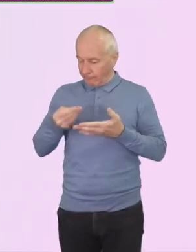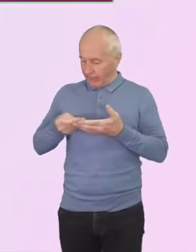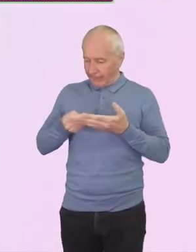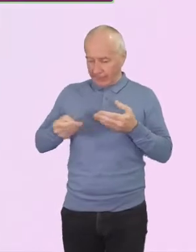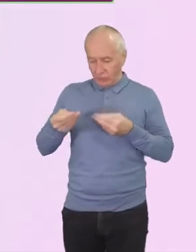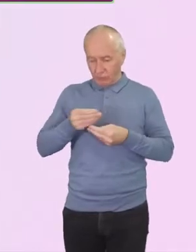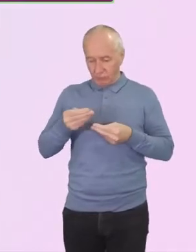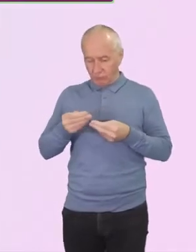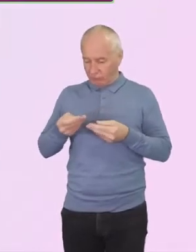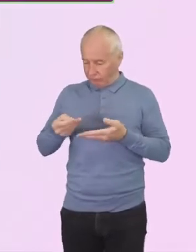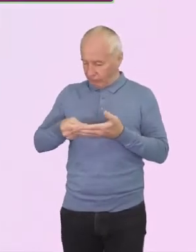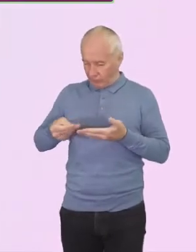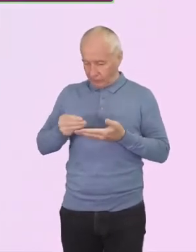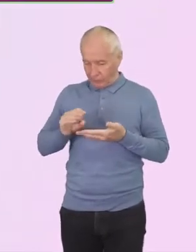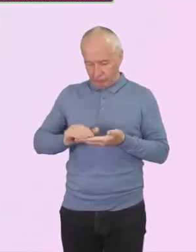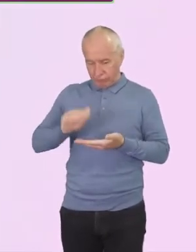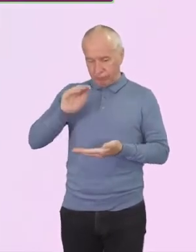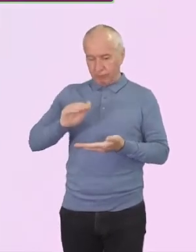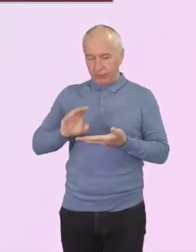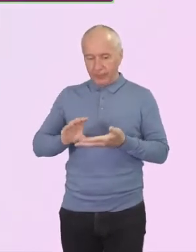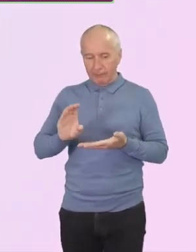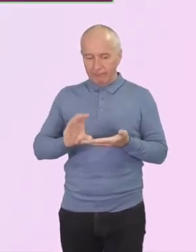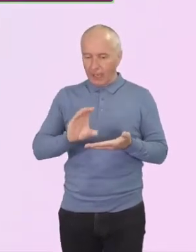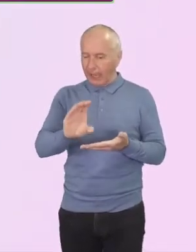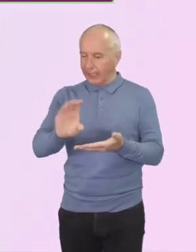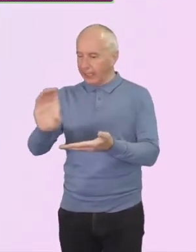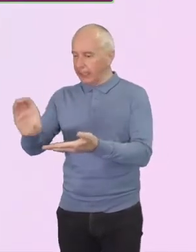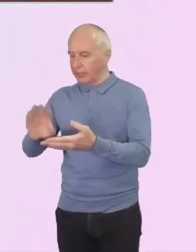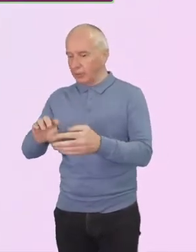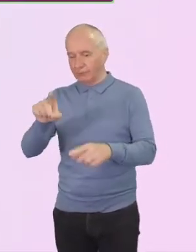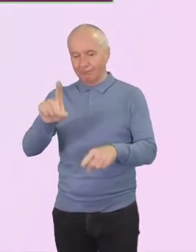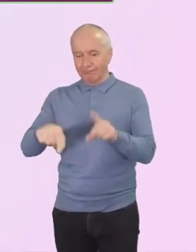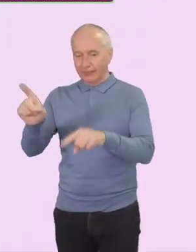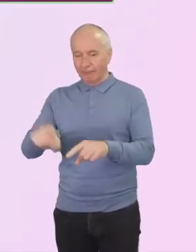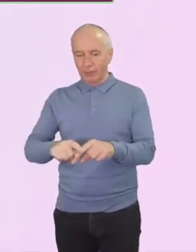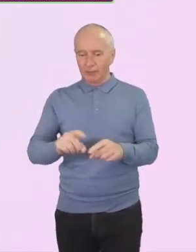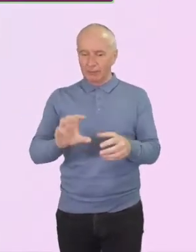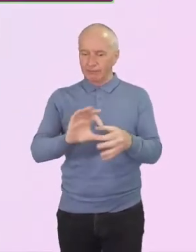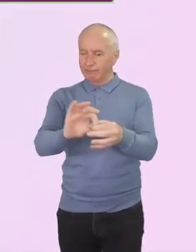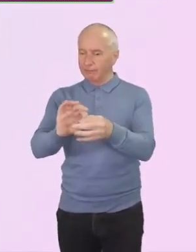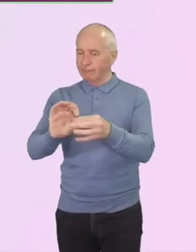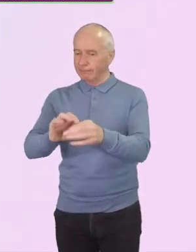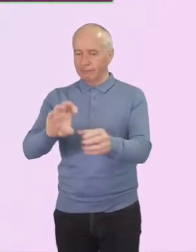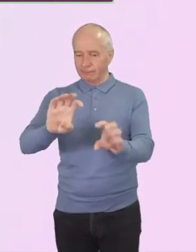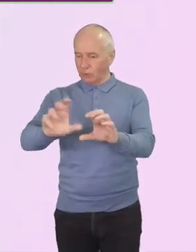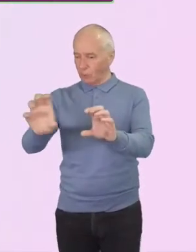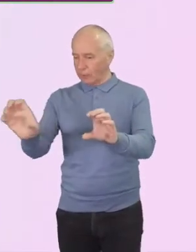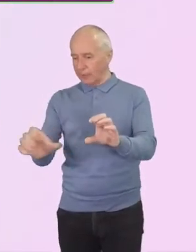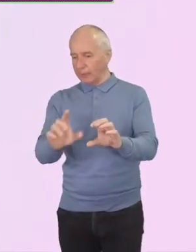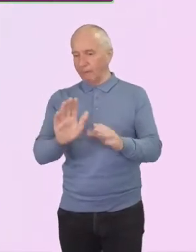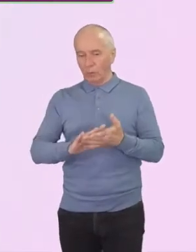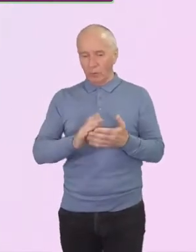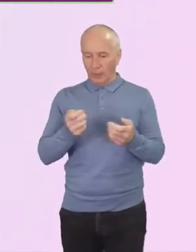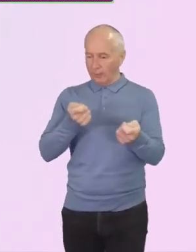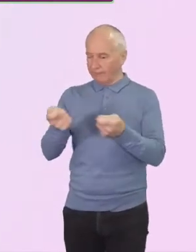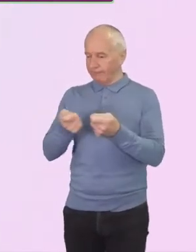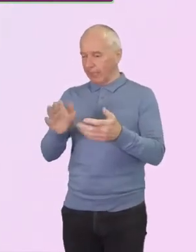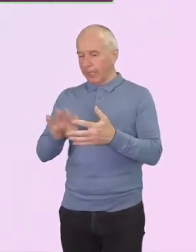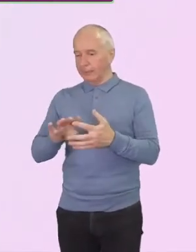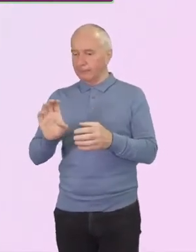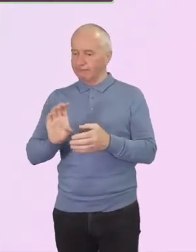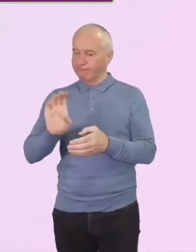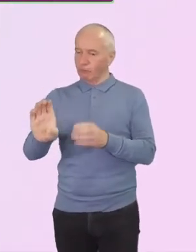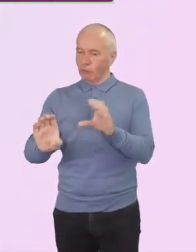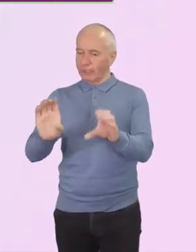amounts allocated to associations, both for their running costs and grants to churches. This